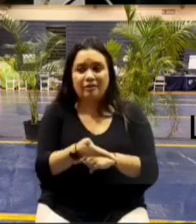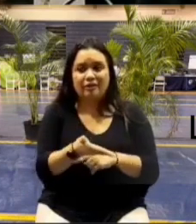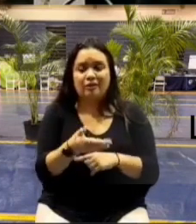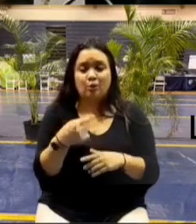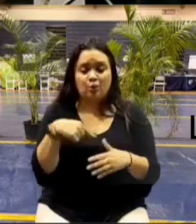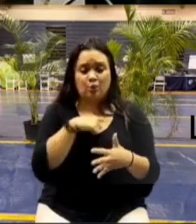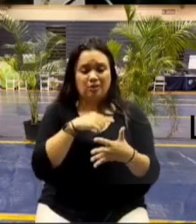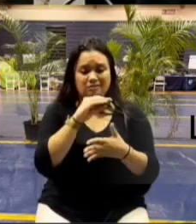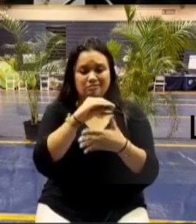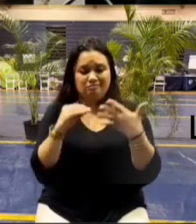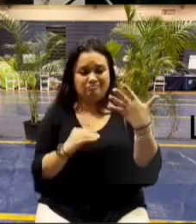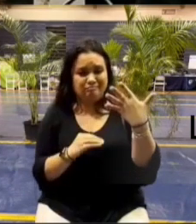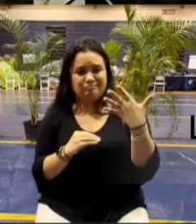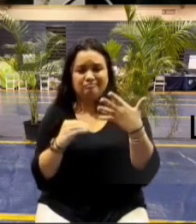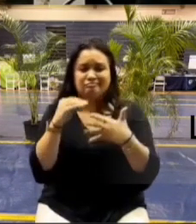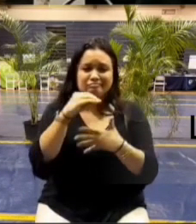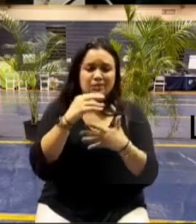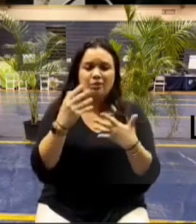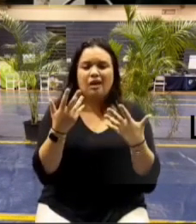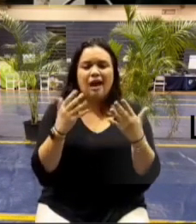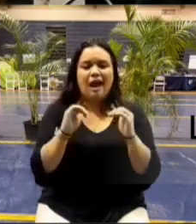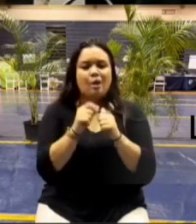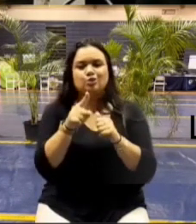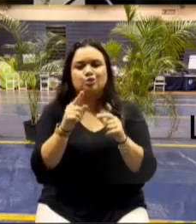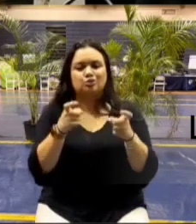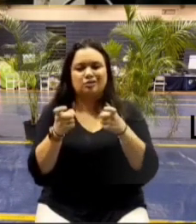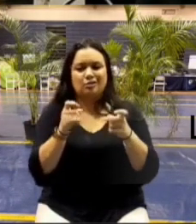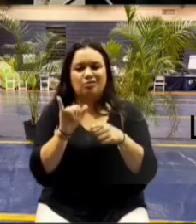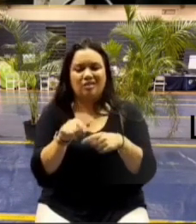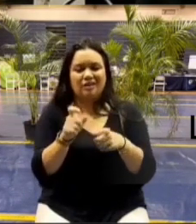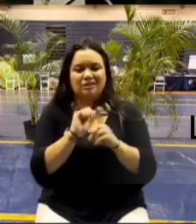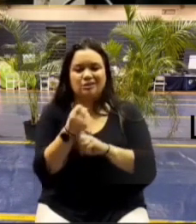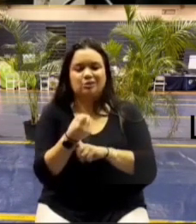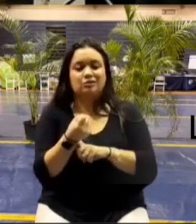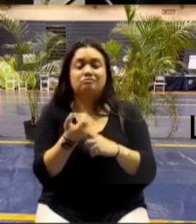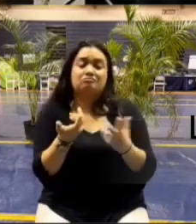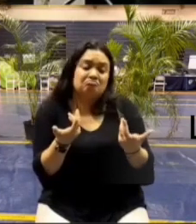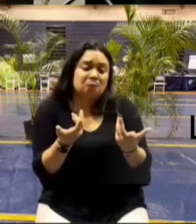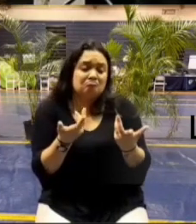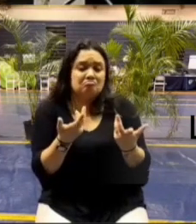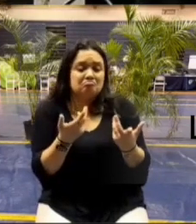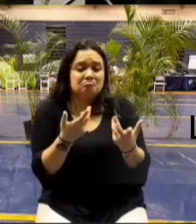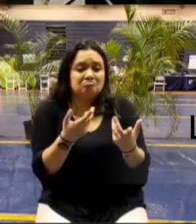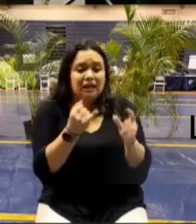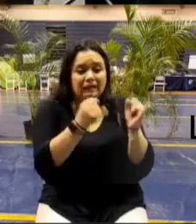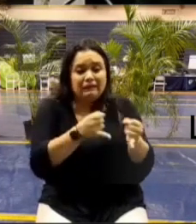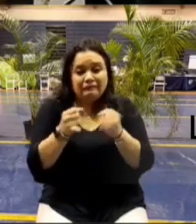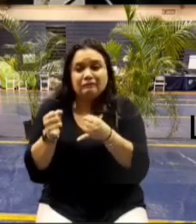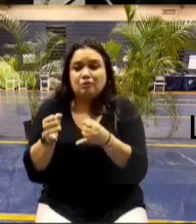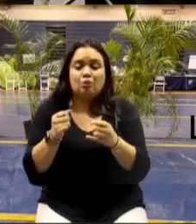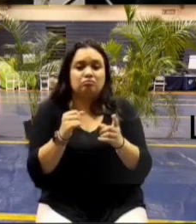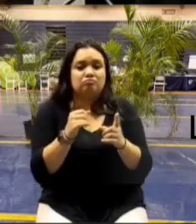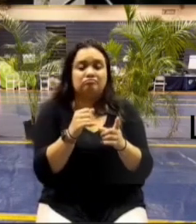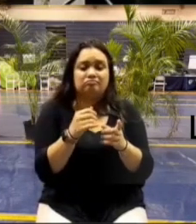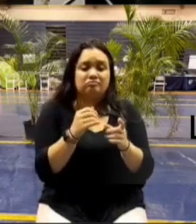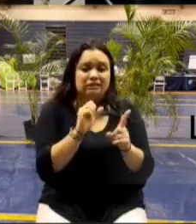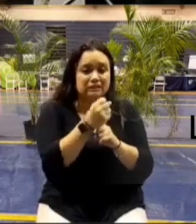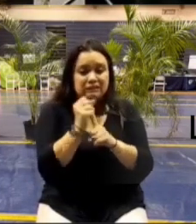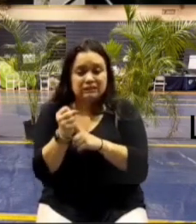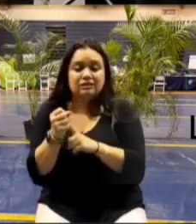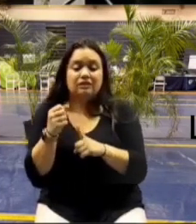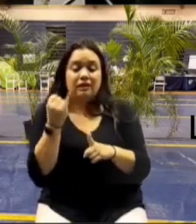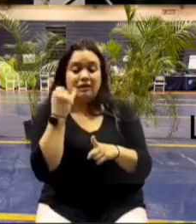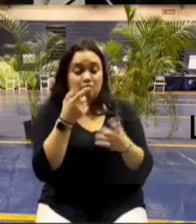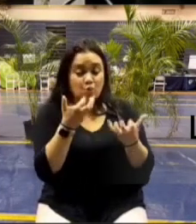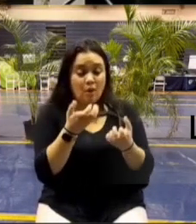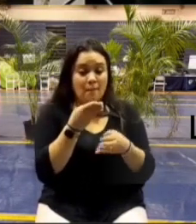are you handling that situation let's say it's a case-by-case basis so if you make a case that you can't you